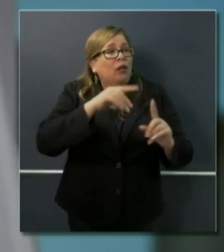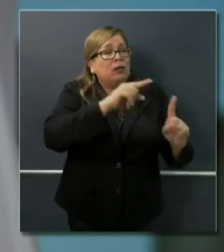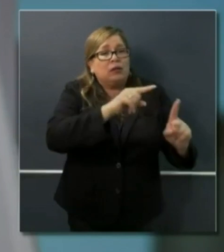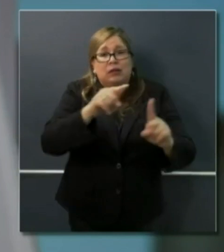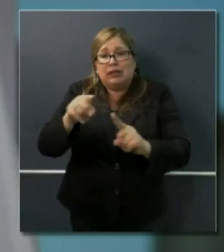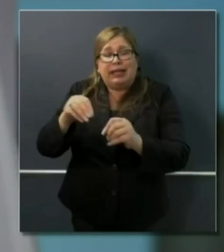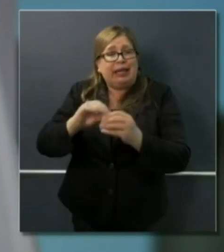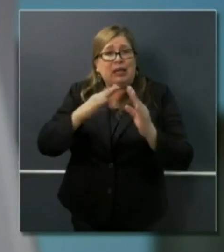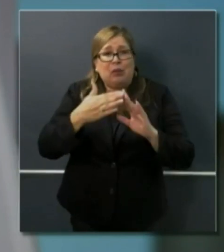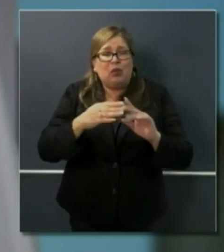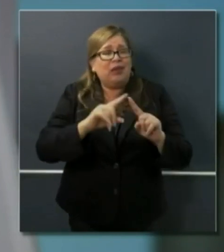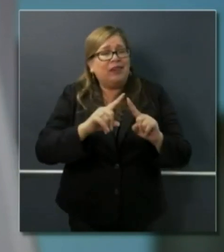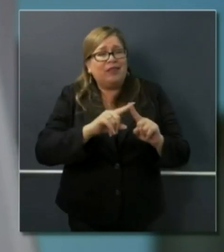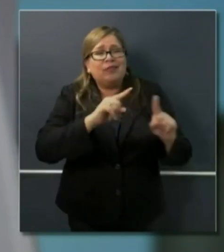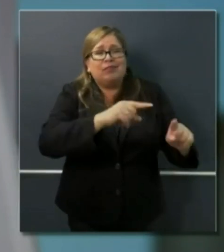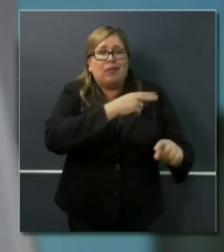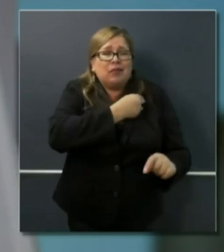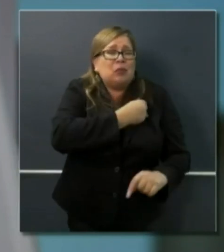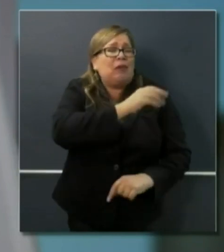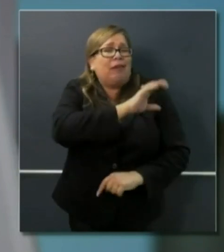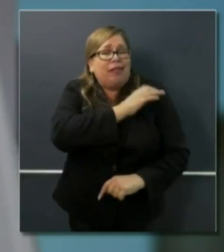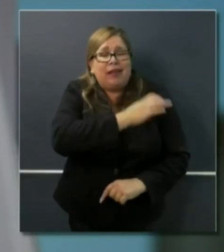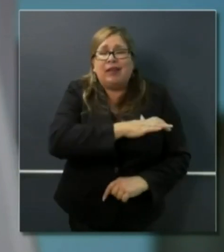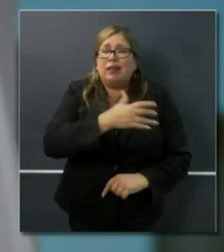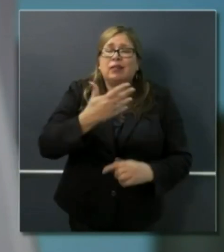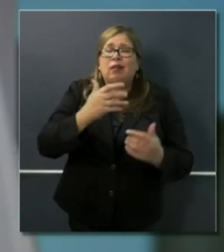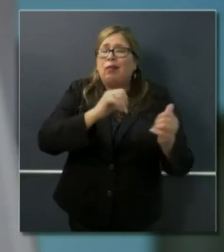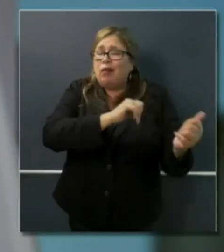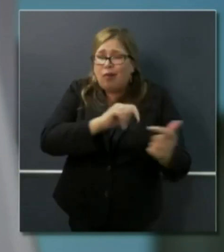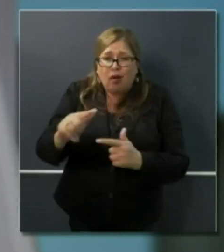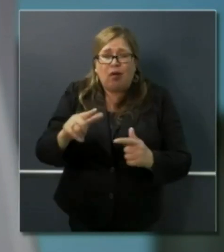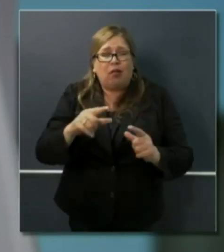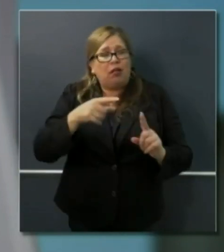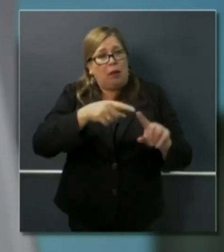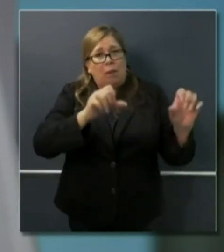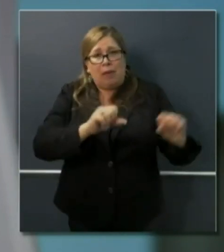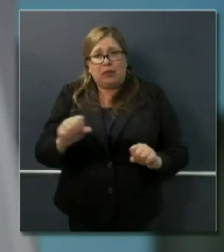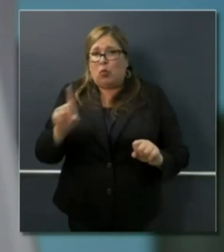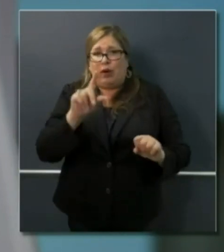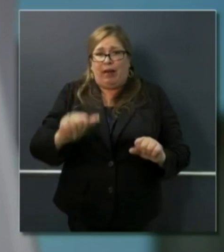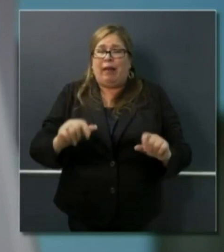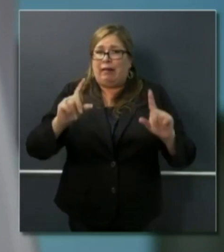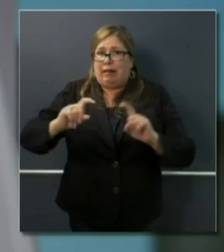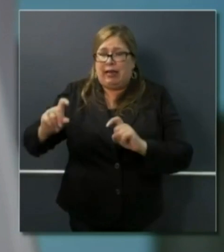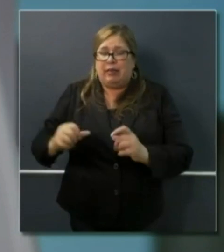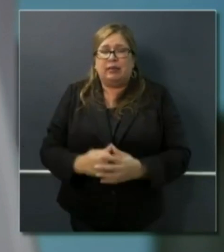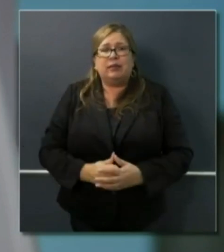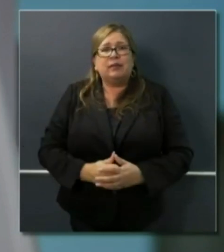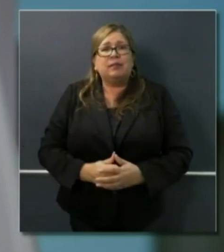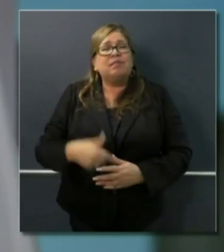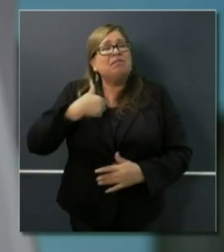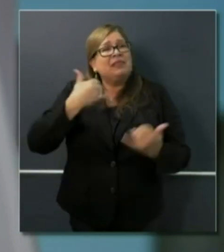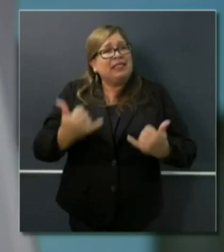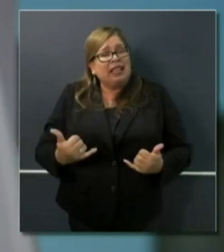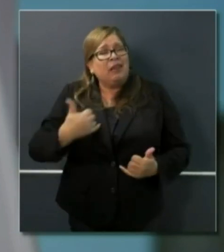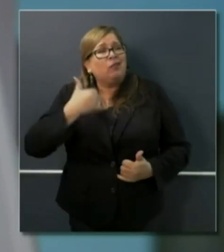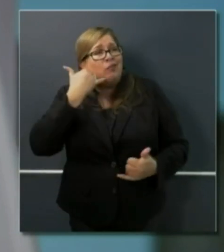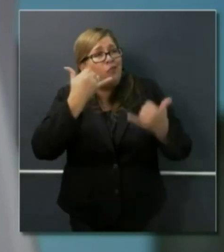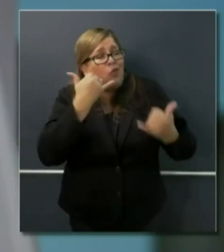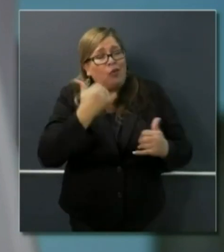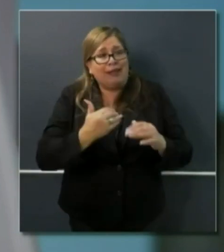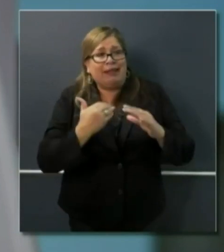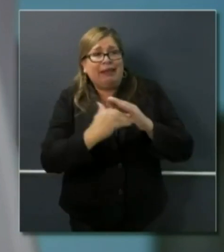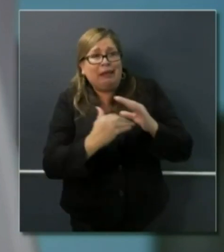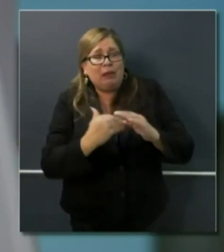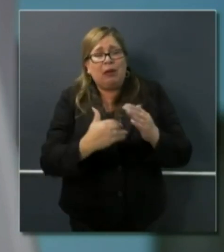sites. In fact, I've been on e-mails and phone calls today with some of the clinics about ramping up this capacity,